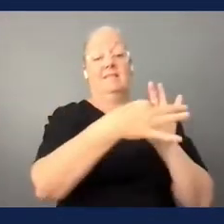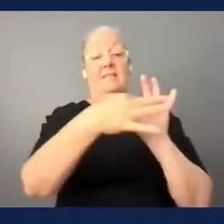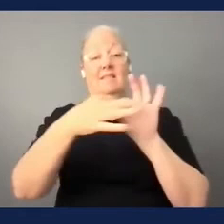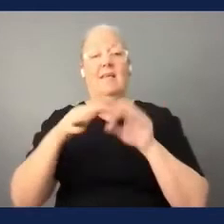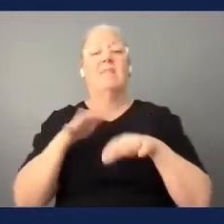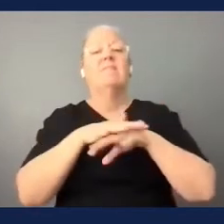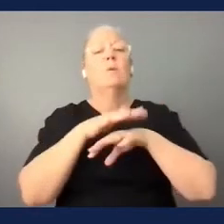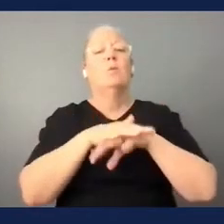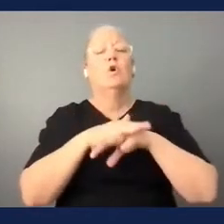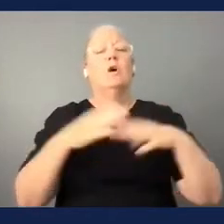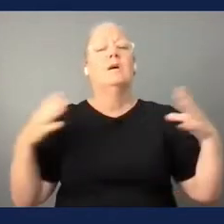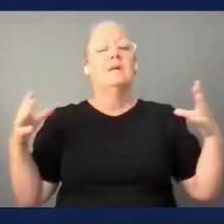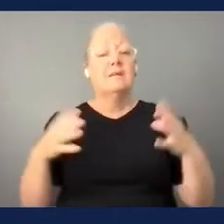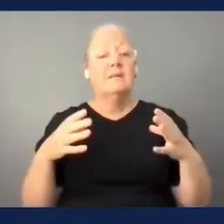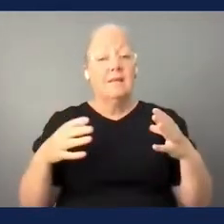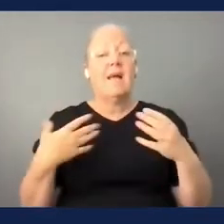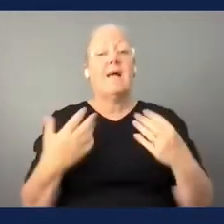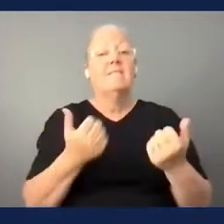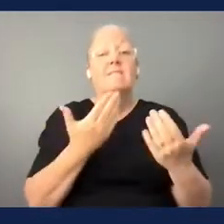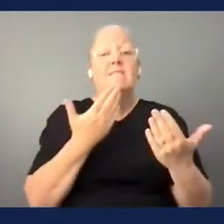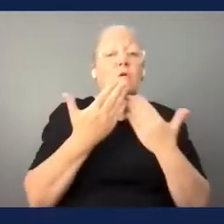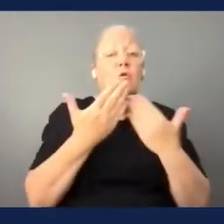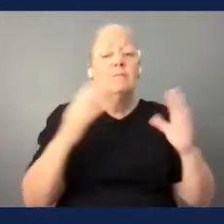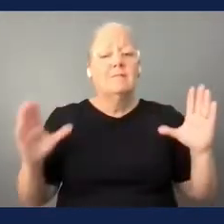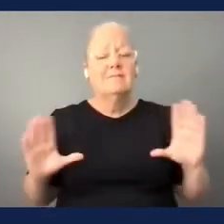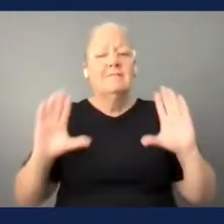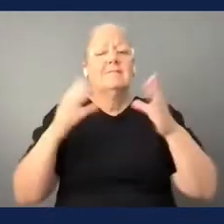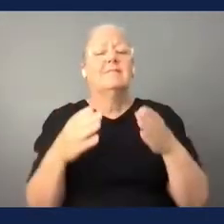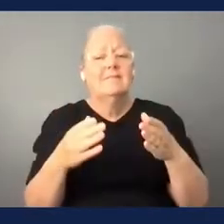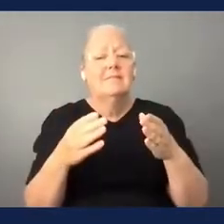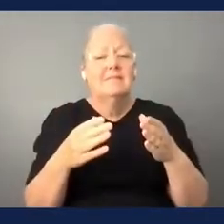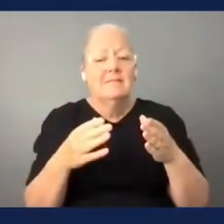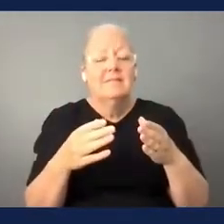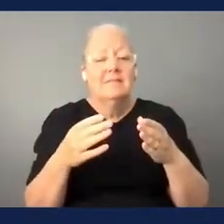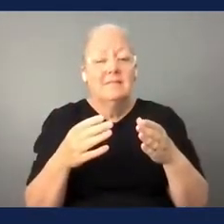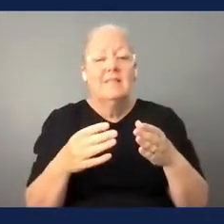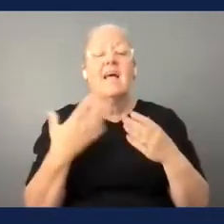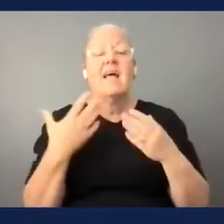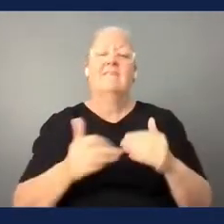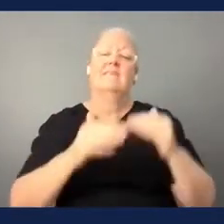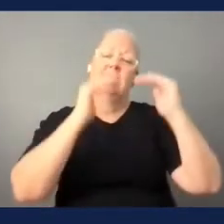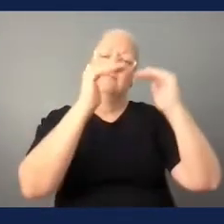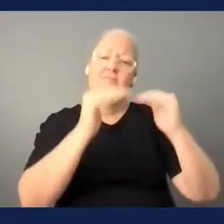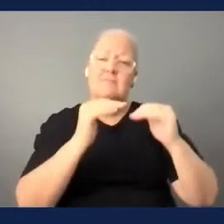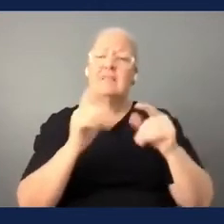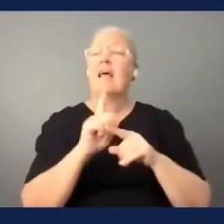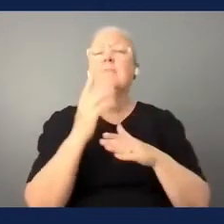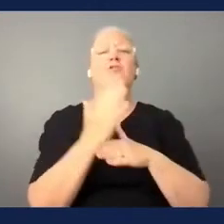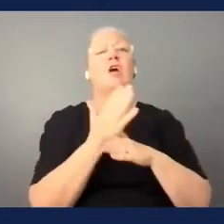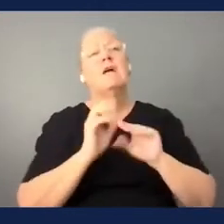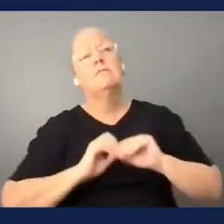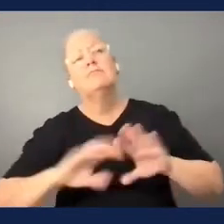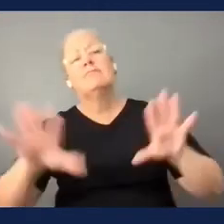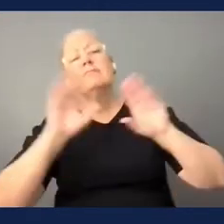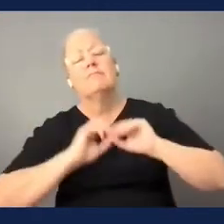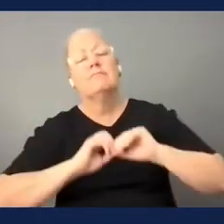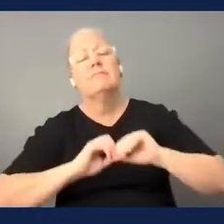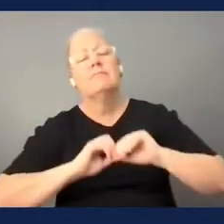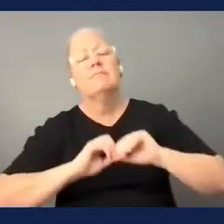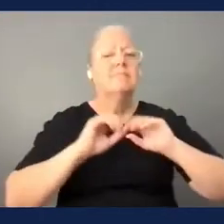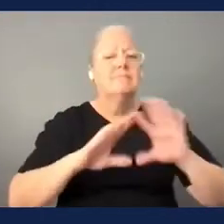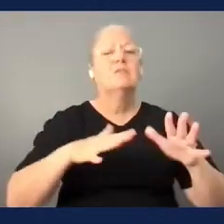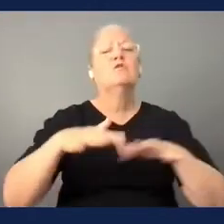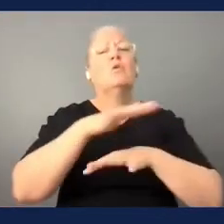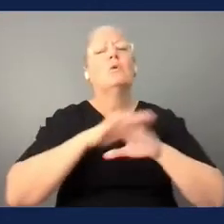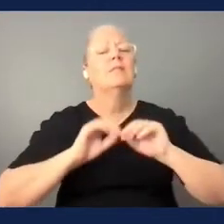when all the key stakeholders are there just share insights share messages same for for the facebook group like a community group as well as the